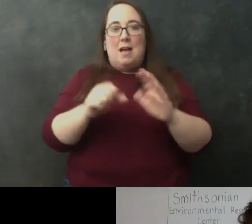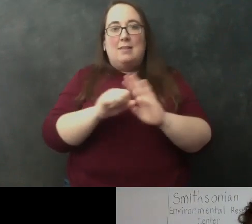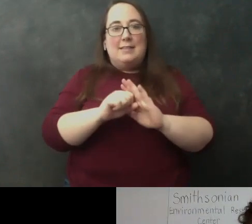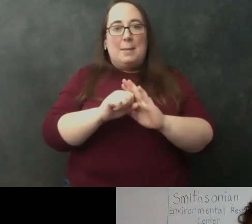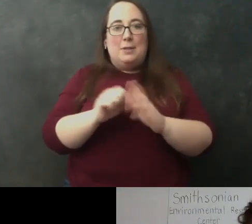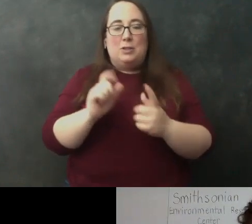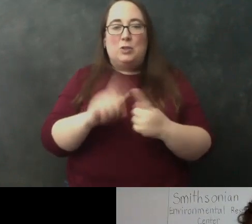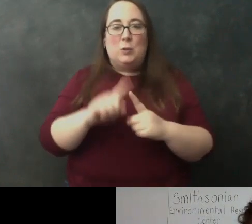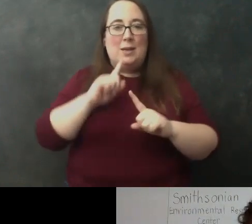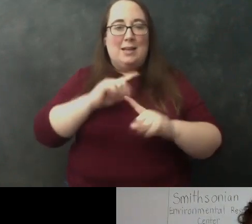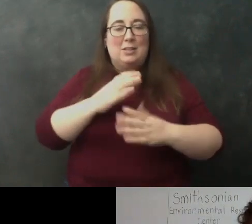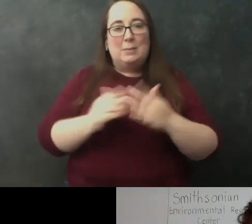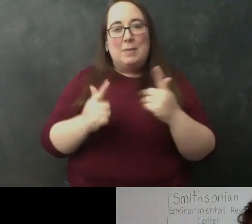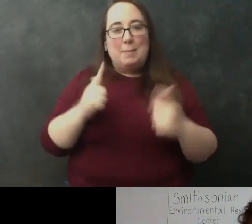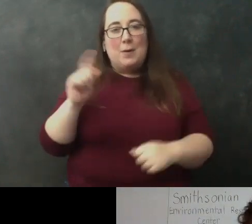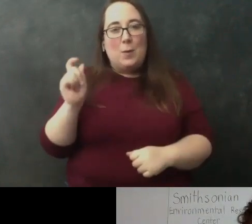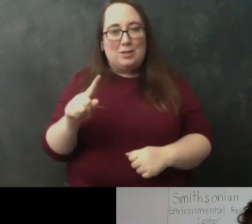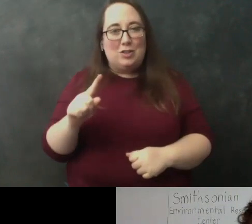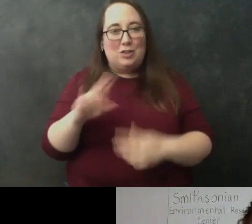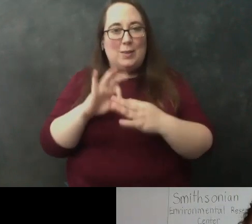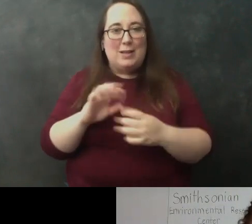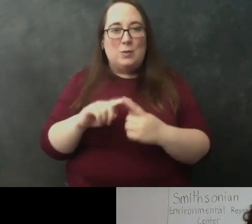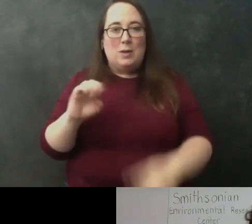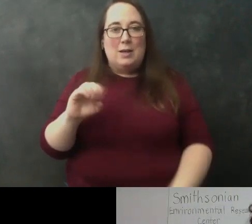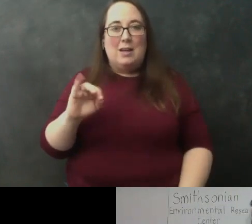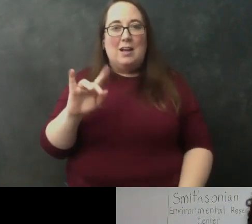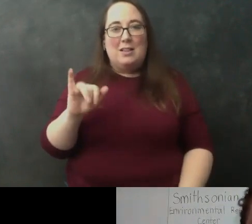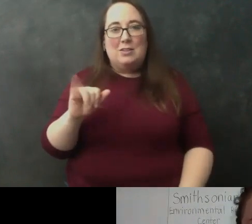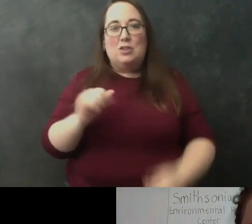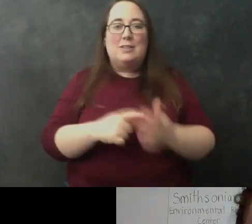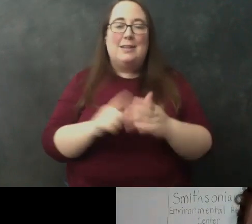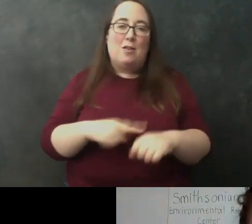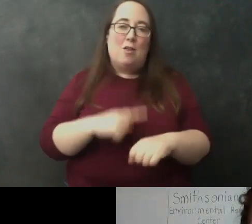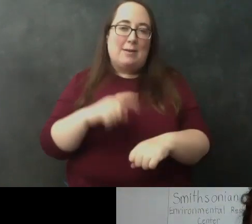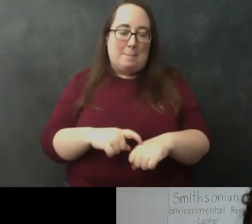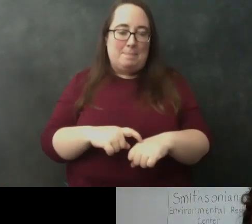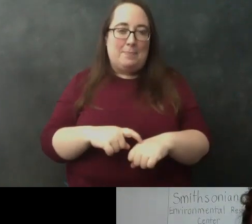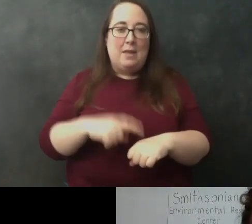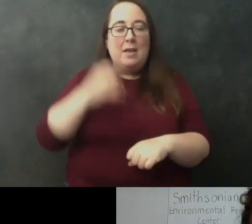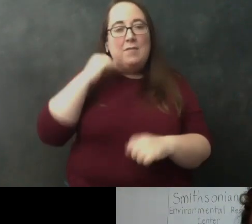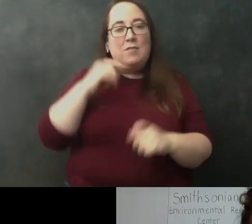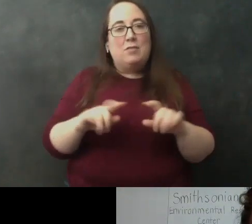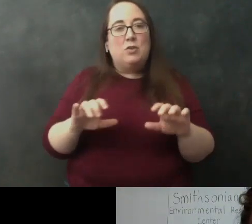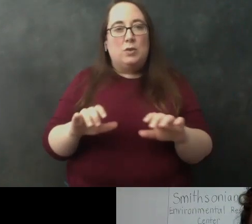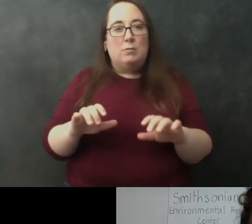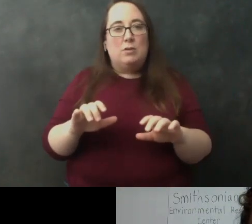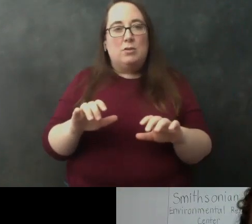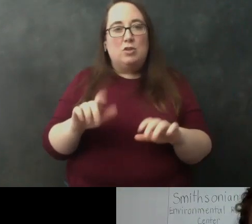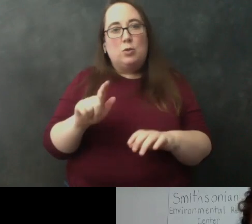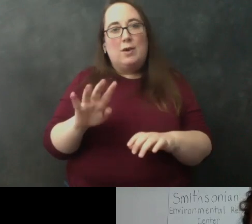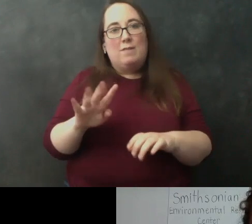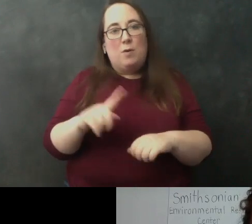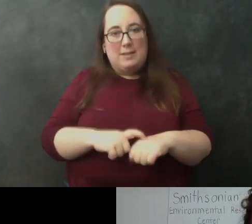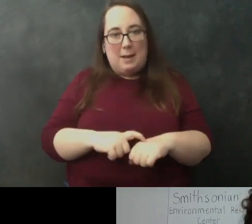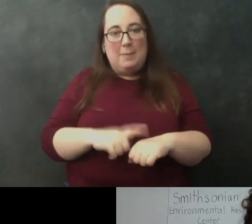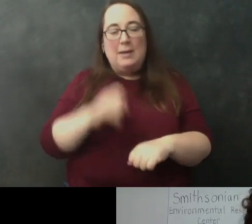answer some of the big questions in ecology that we have so it could take a long time if you had to only do those 24 at time which is